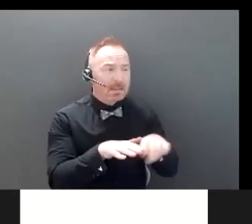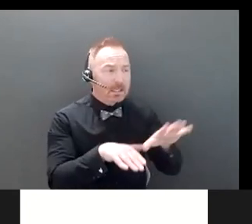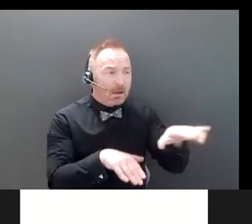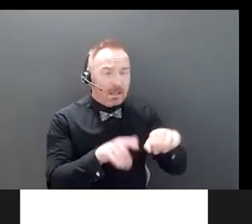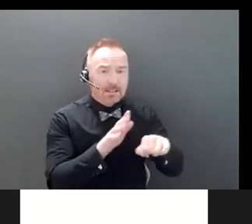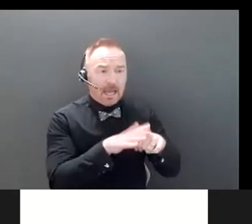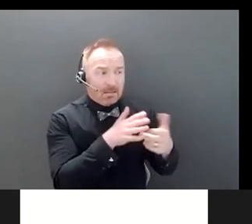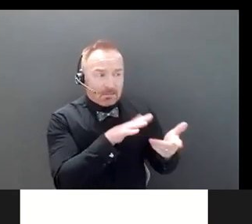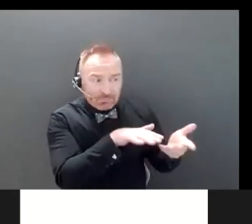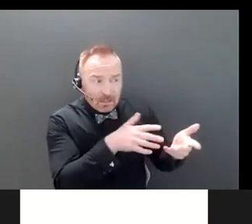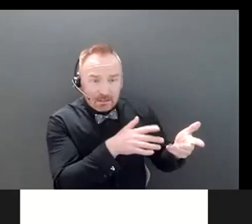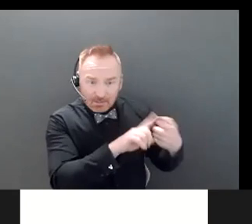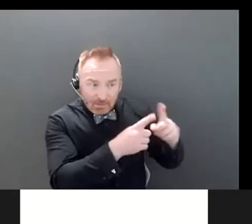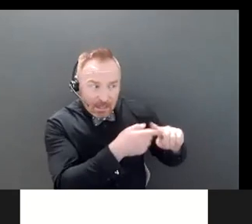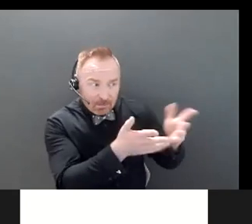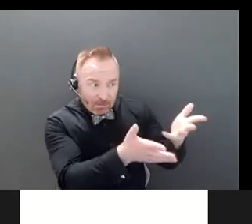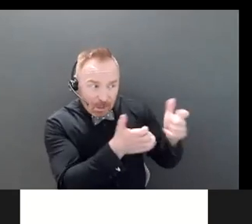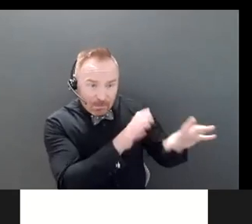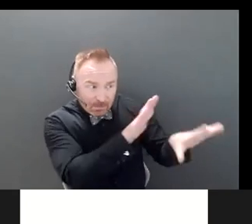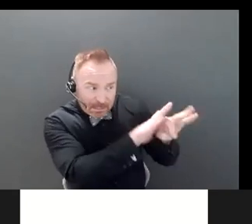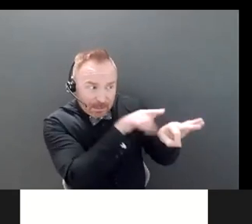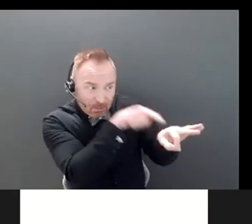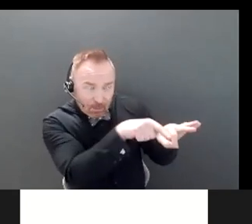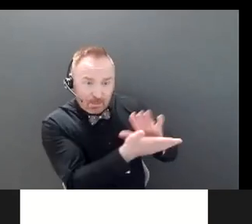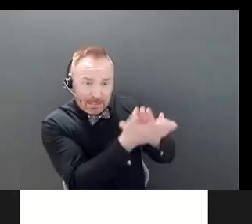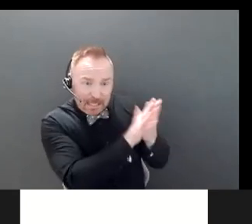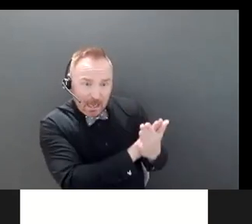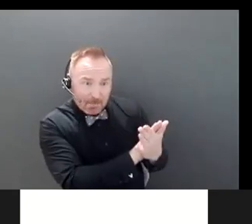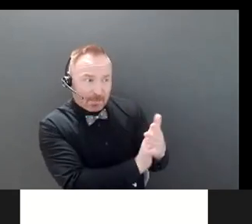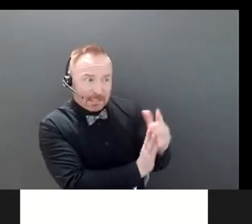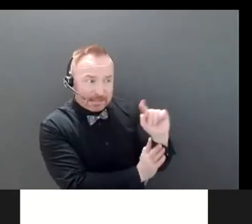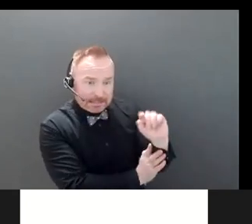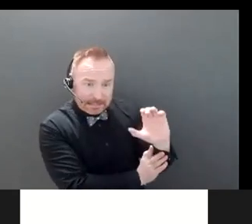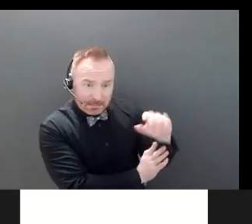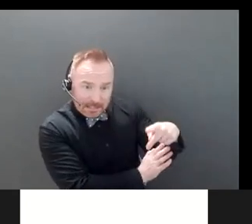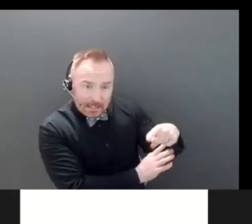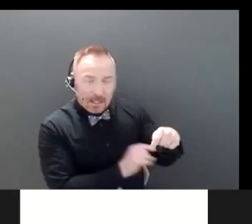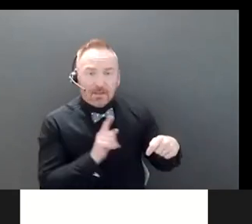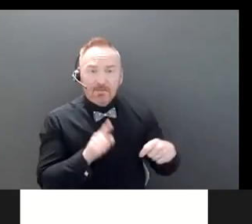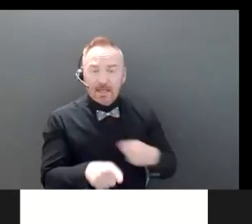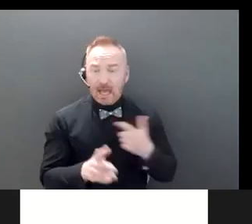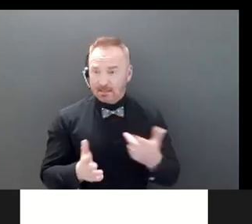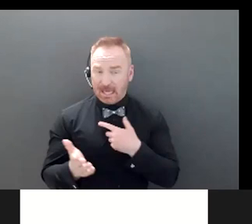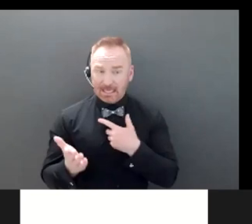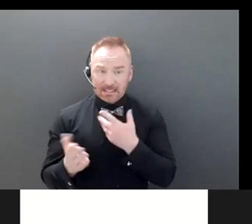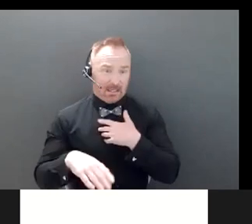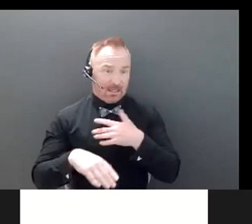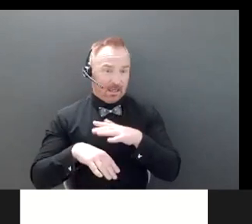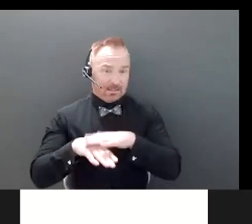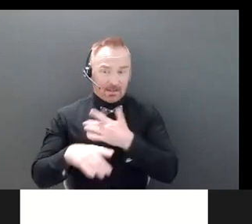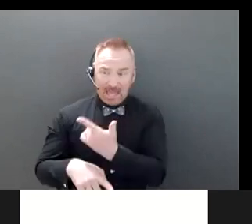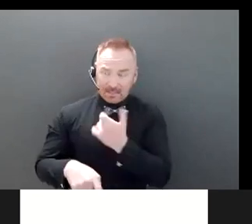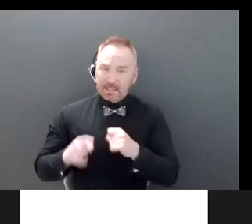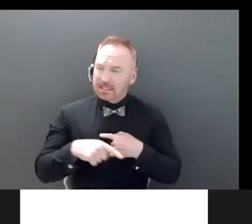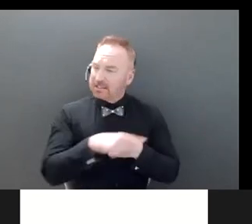them that person. So, when they get, talk to their advisor and say, yes, Mary Jane, my neighbor is the person I can identify, and Mary Jane's not caught off guard.